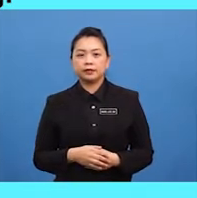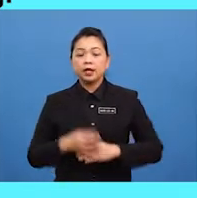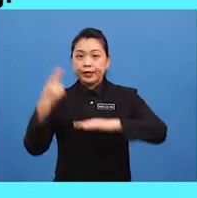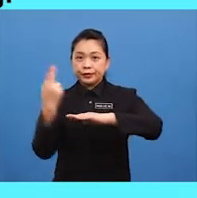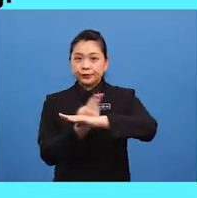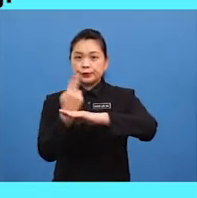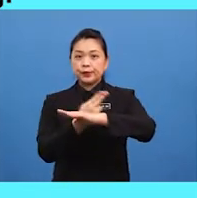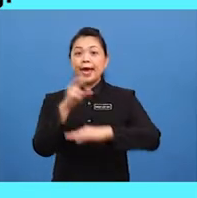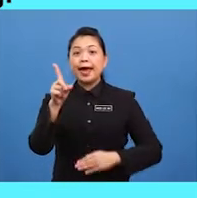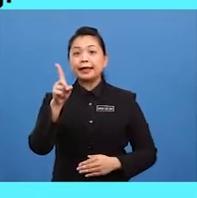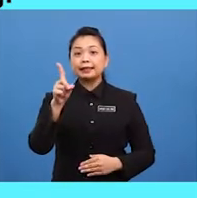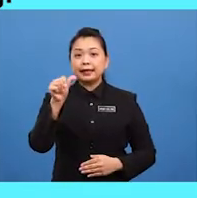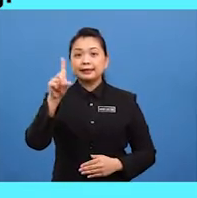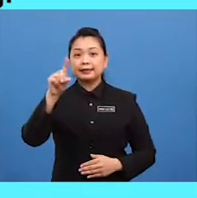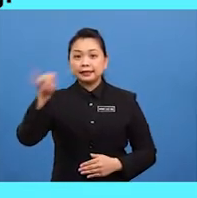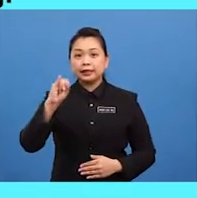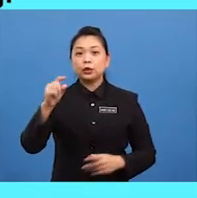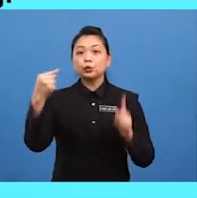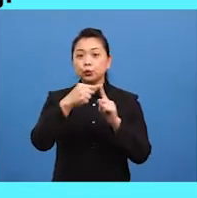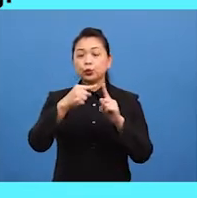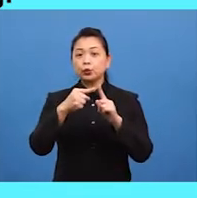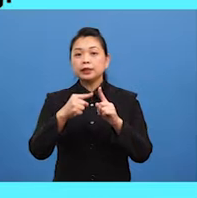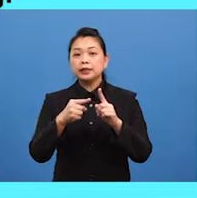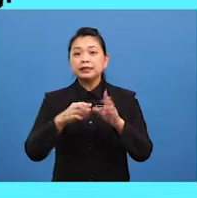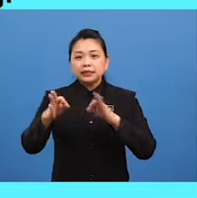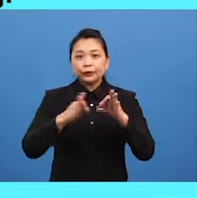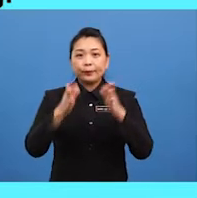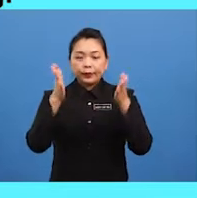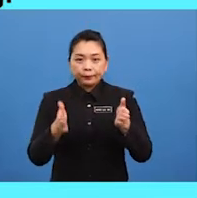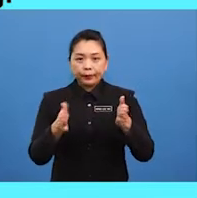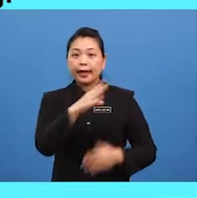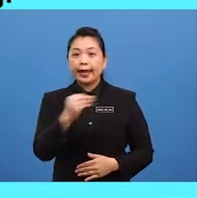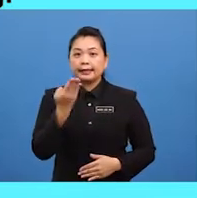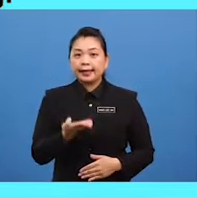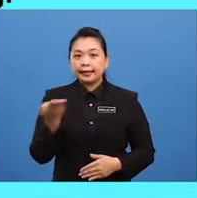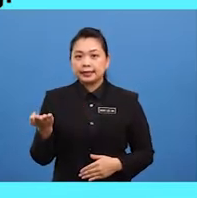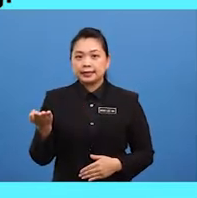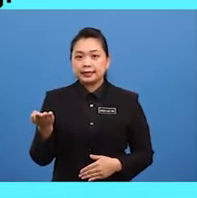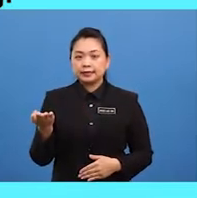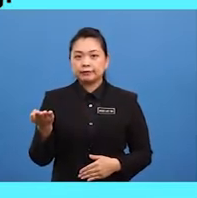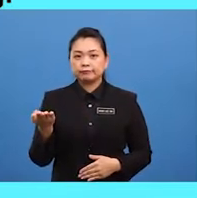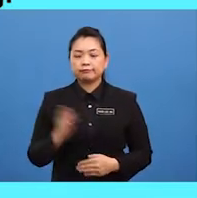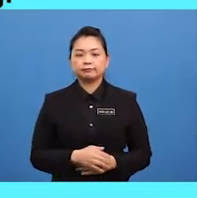use adjective to describe people and things